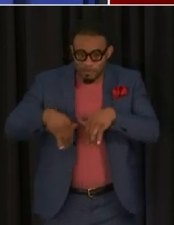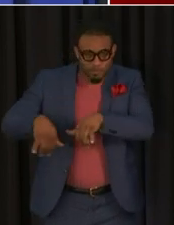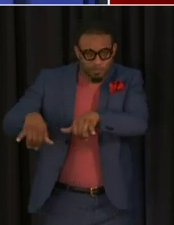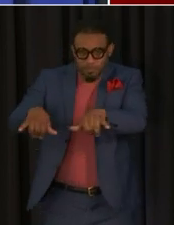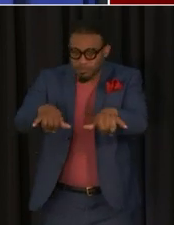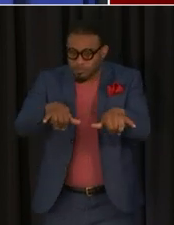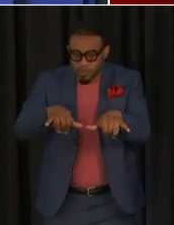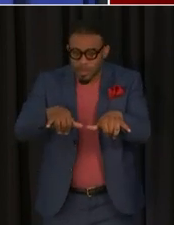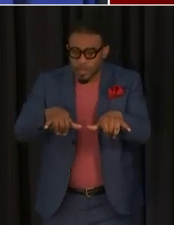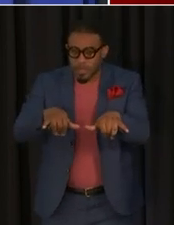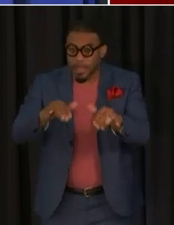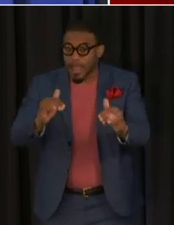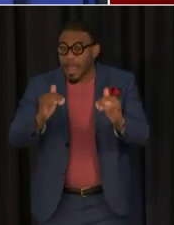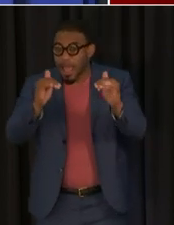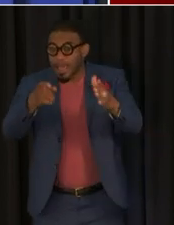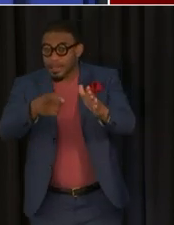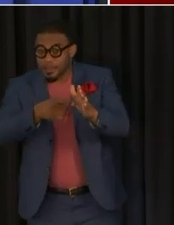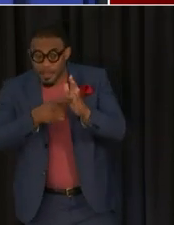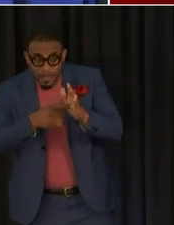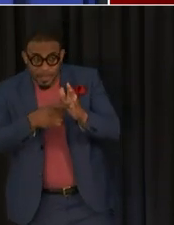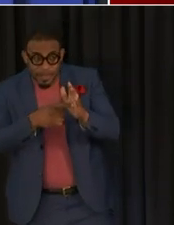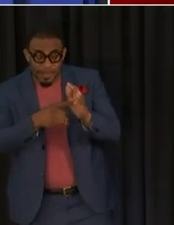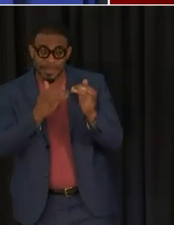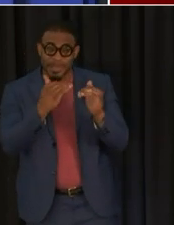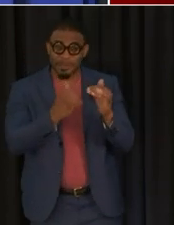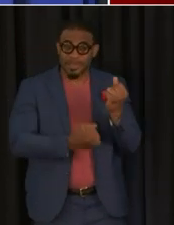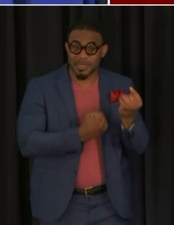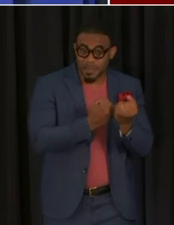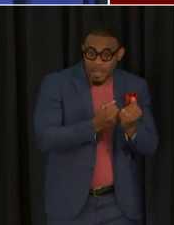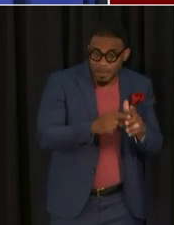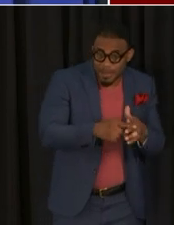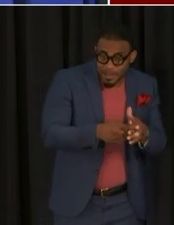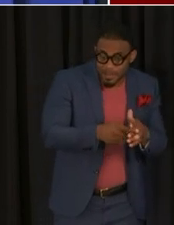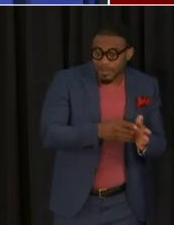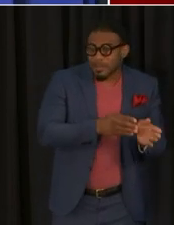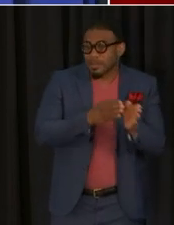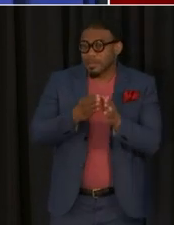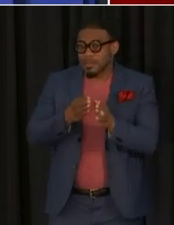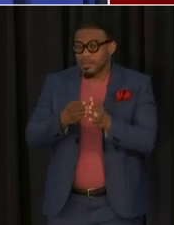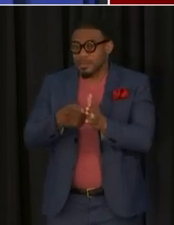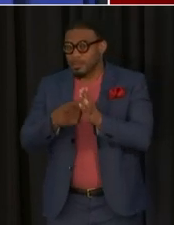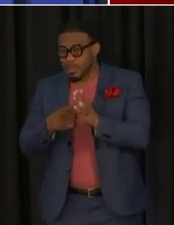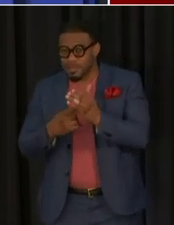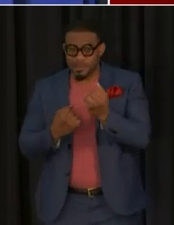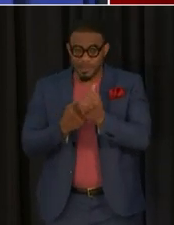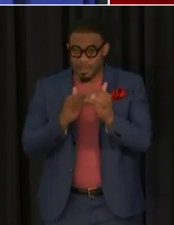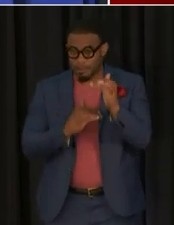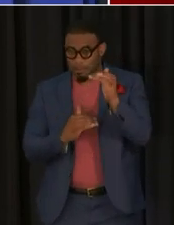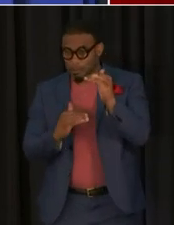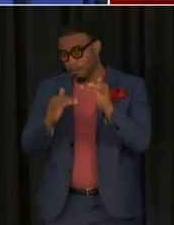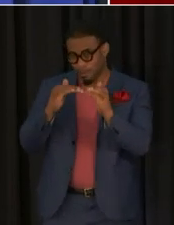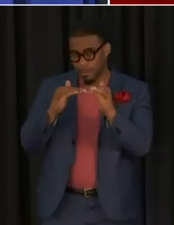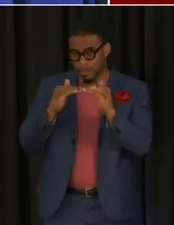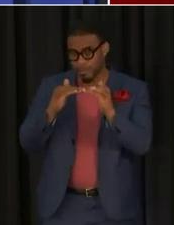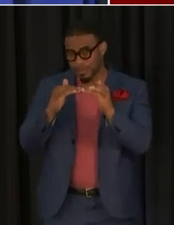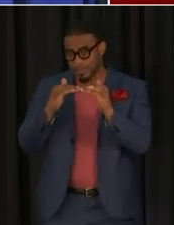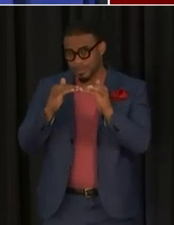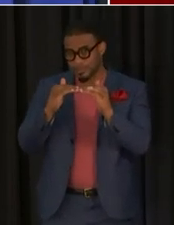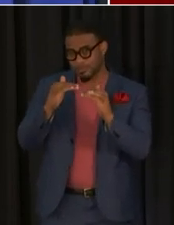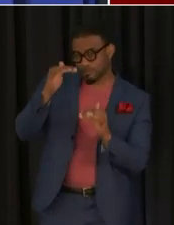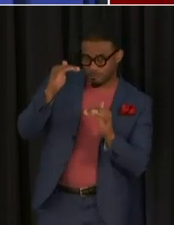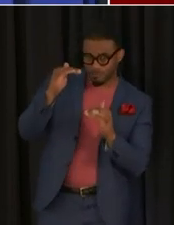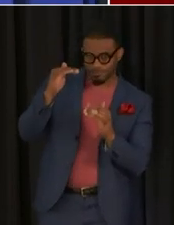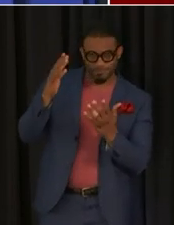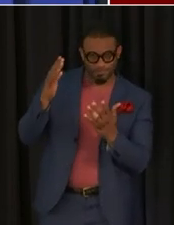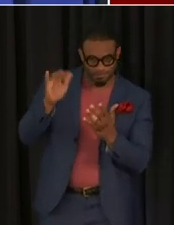progressions of the process right there's high demand limited supply at the beginning then demand and supply come into equilibrium and